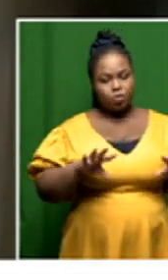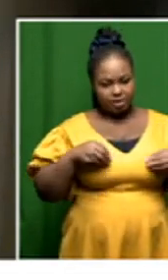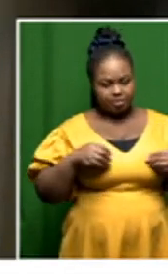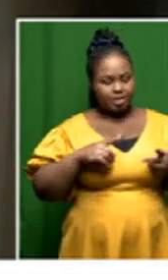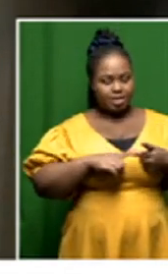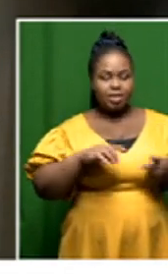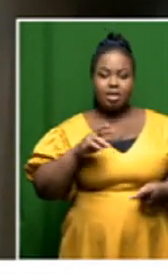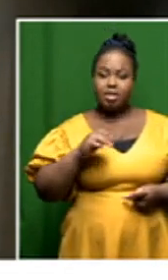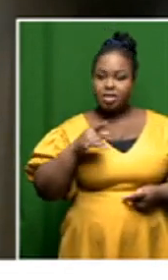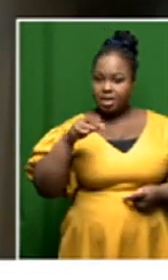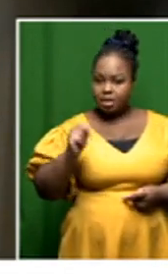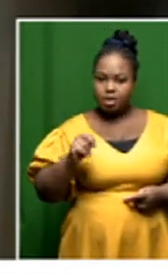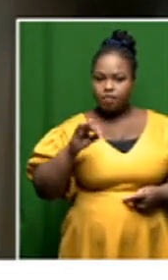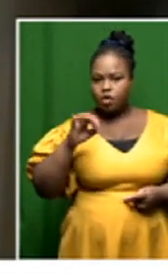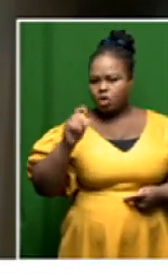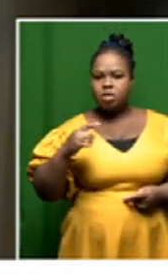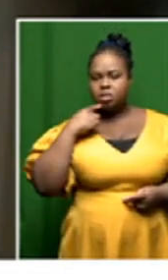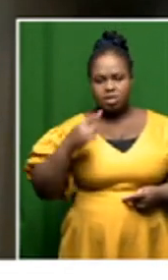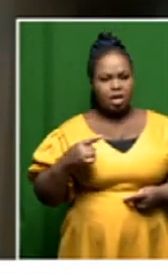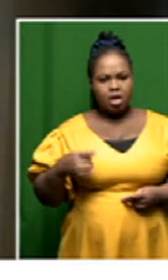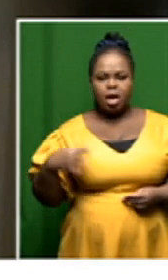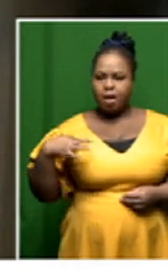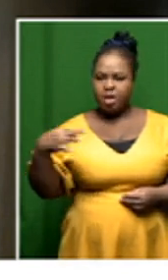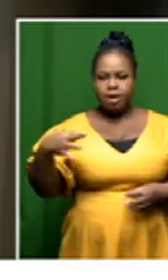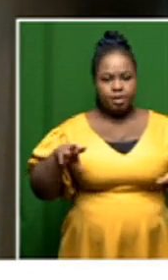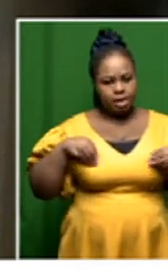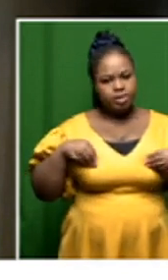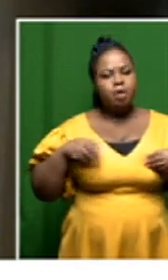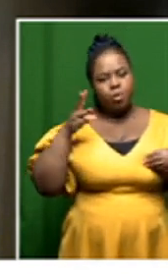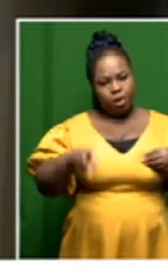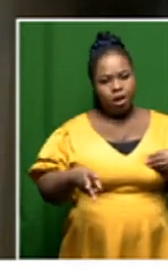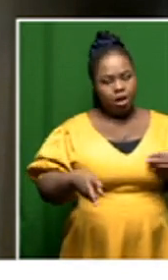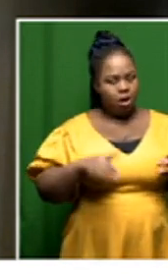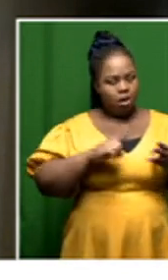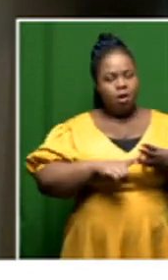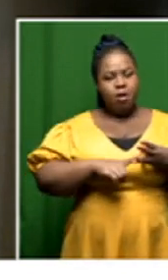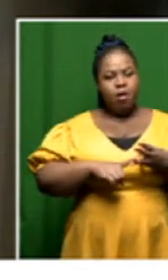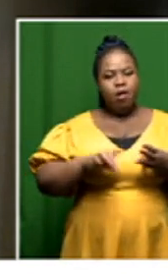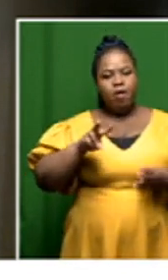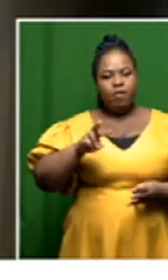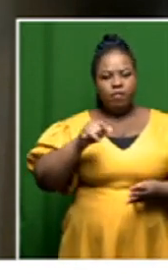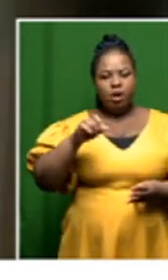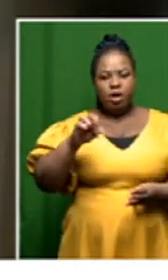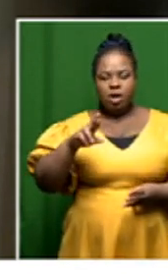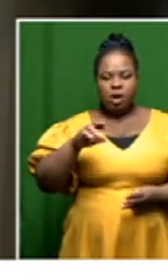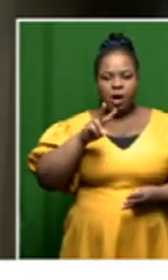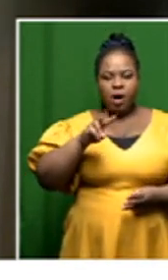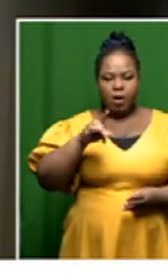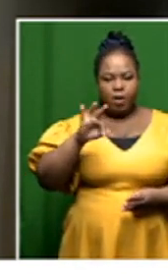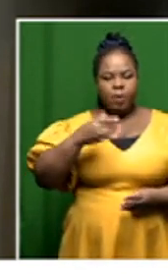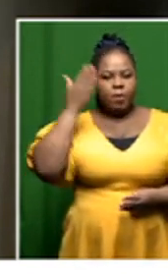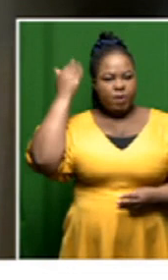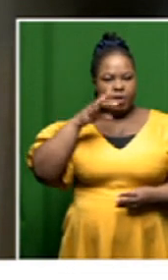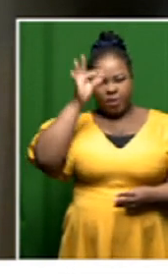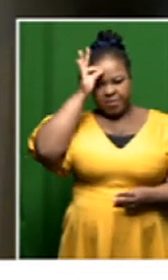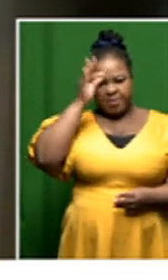adrian flock said uh he won't be opposing our application uh the awful fund of a station uh who was a brigadier